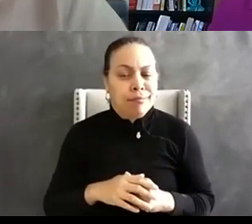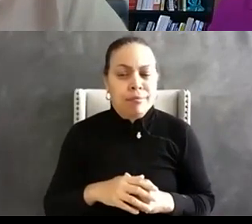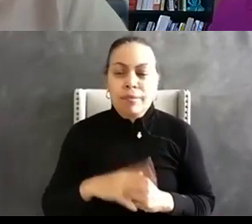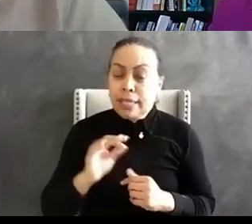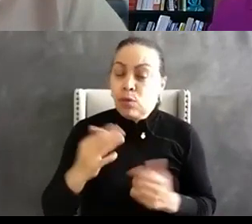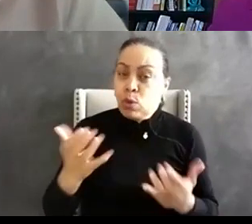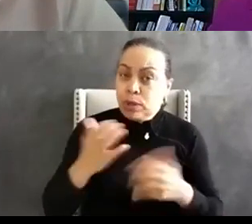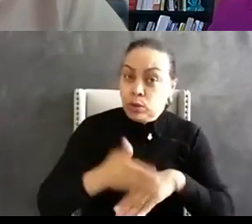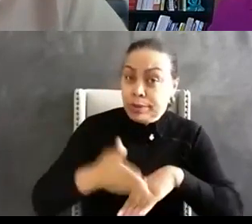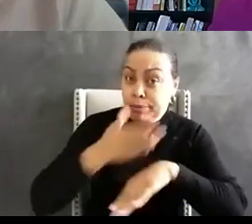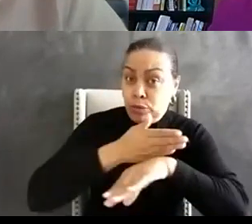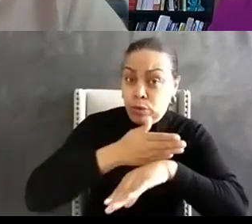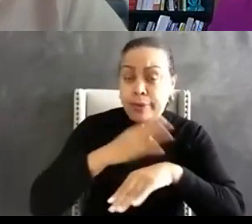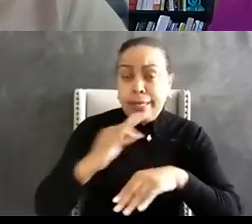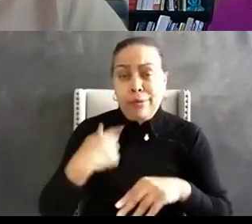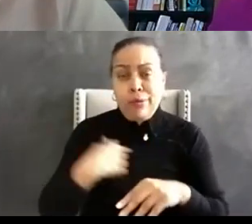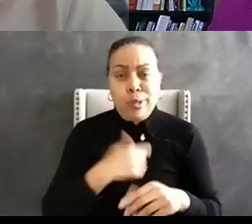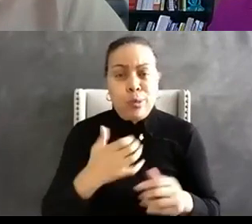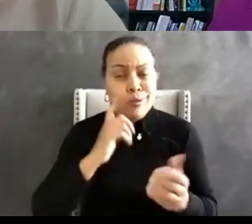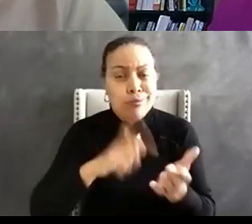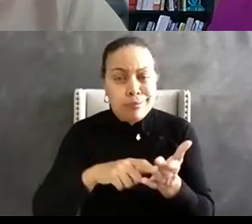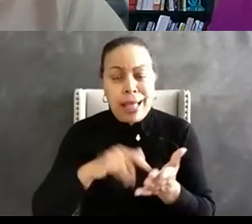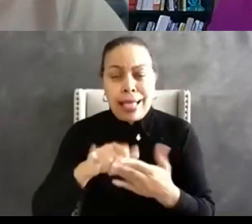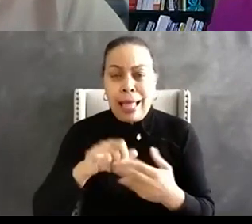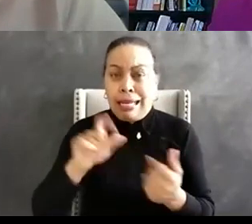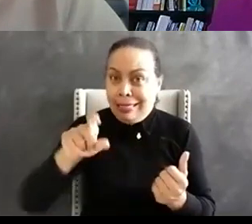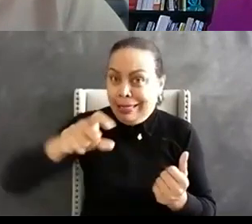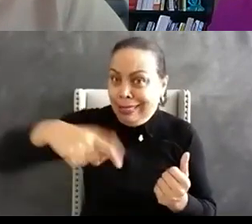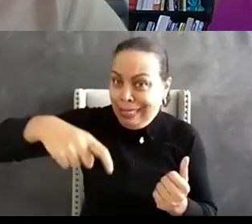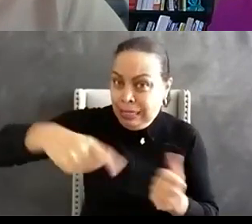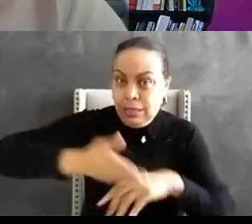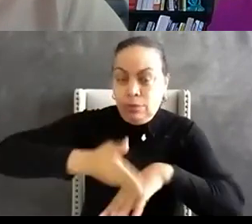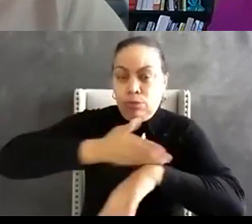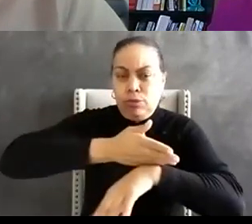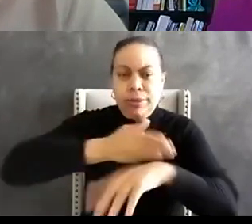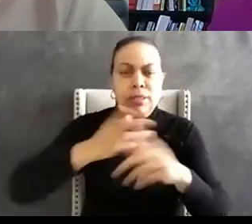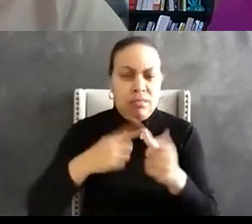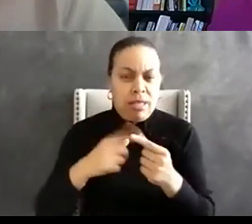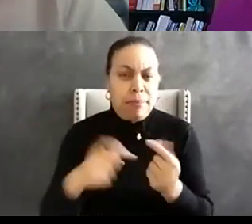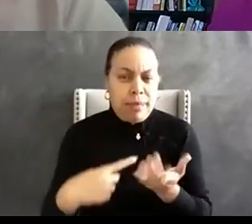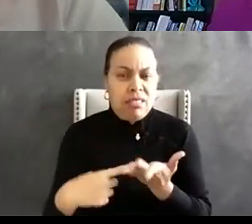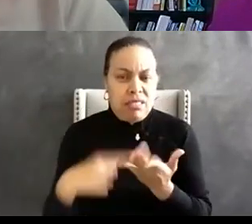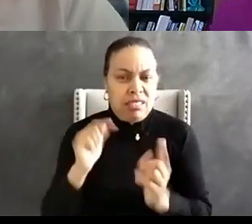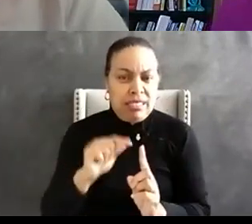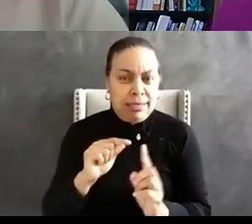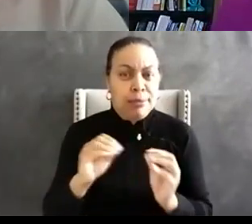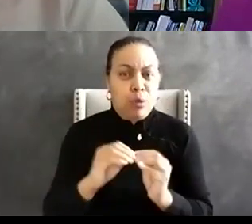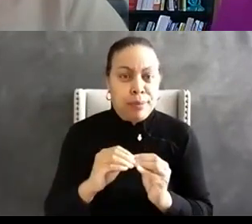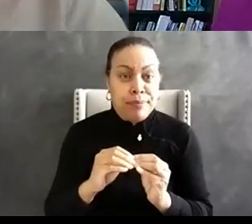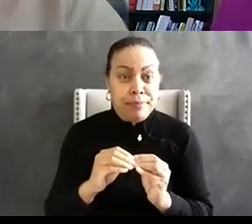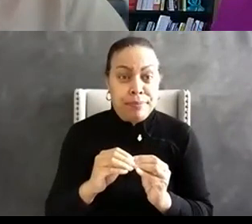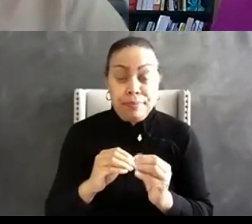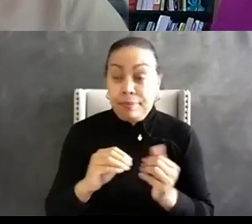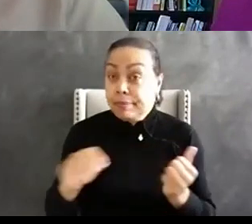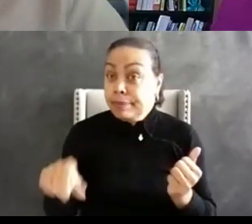get improvements or we're acknowledging that improvements are needed across the board thank you does anybody else have